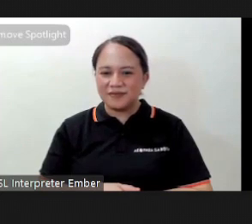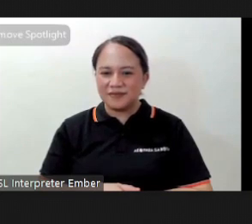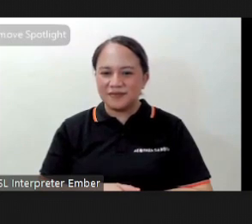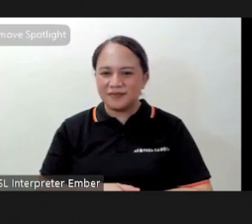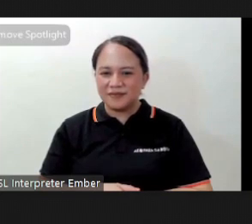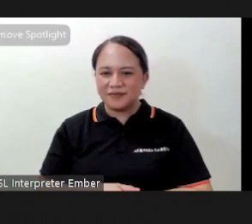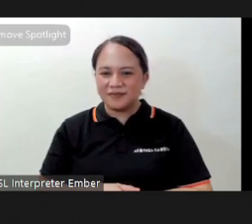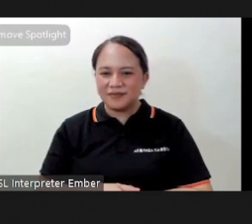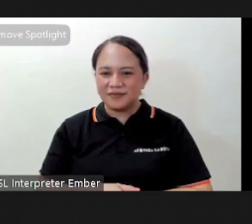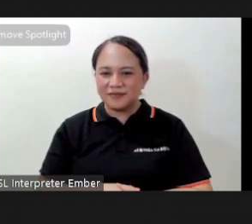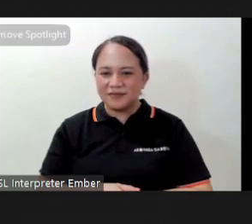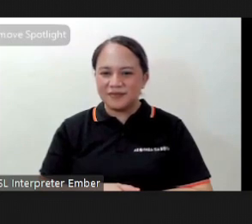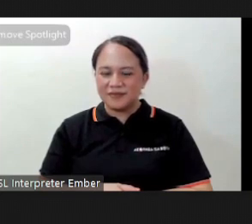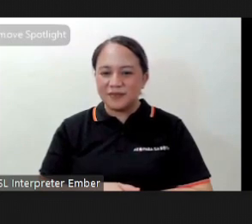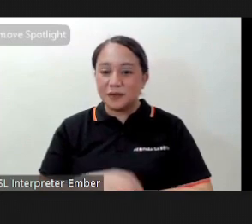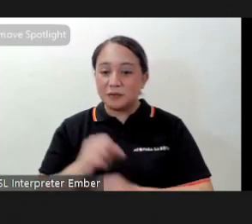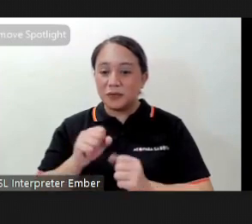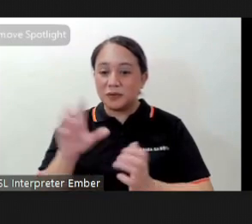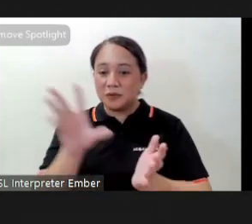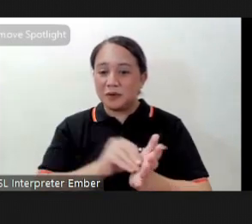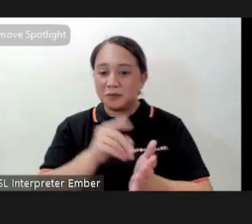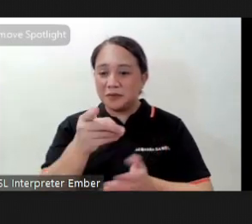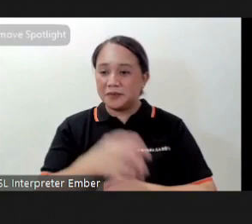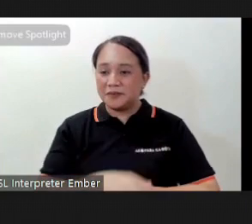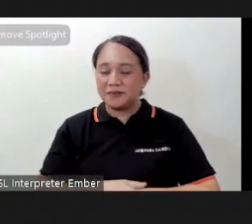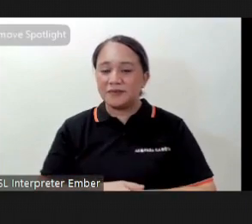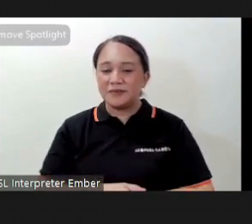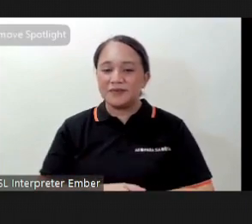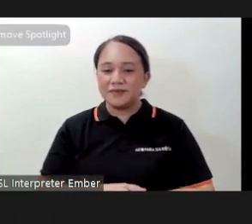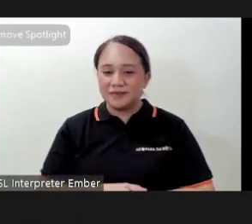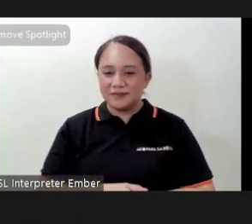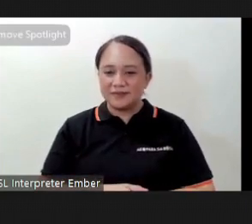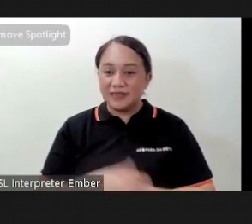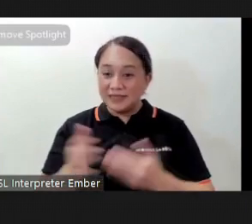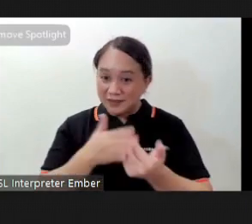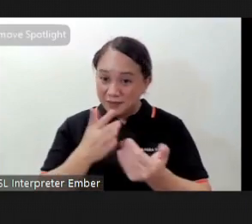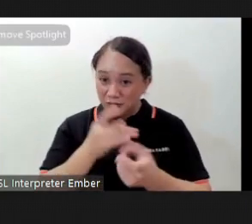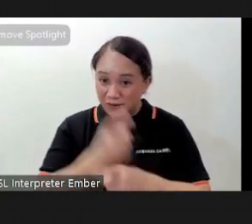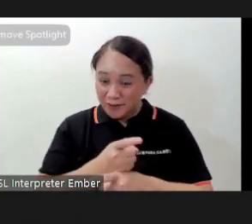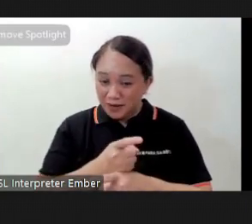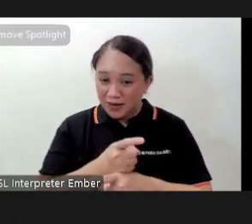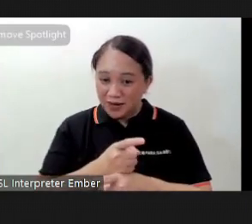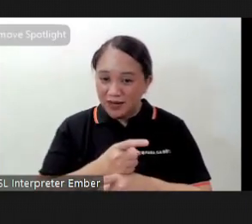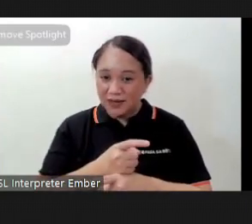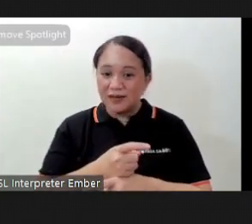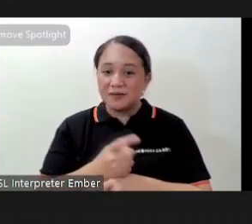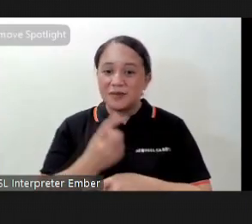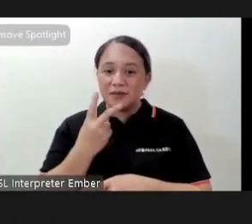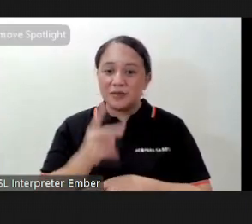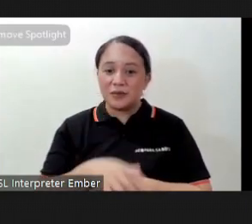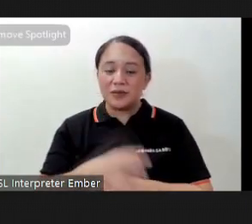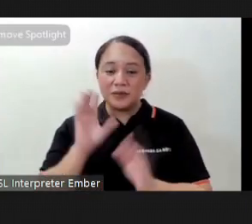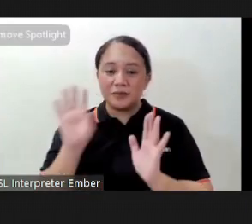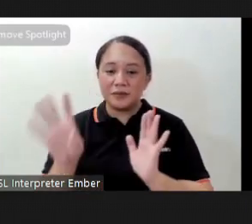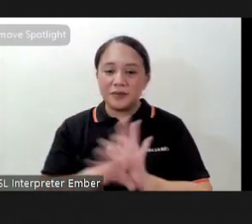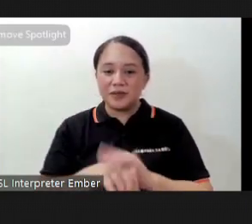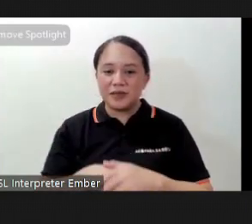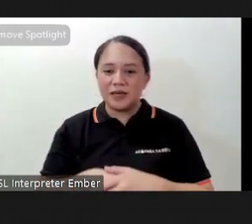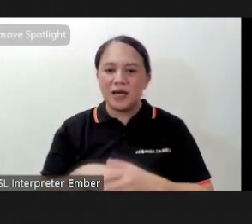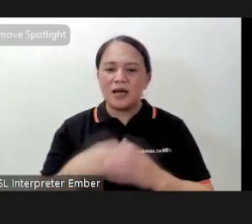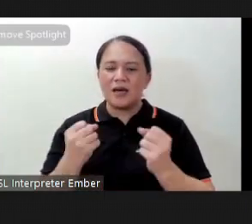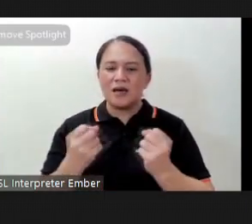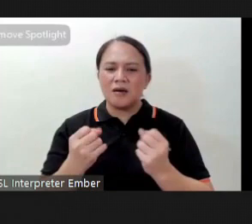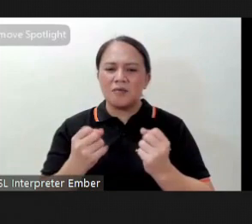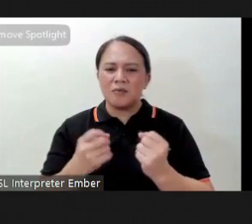to the other side pause again know where you are super simple right but as you can see in the picture there's a lot of